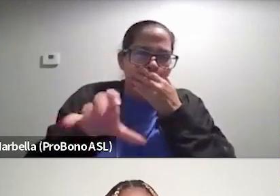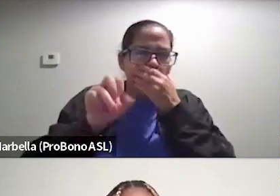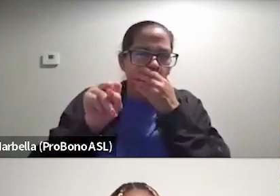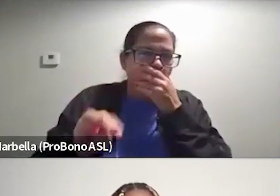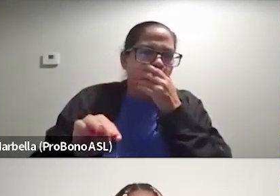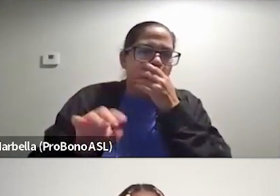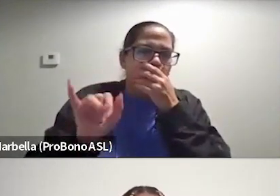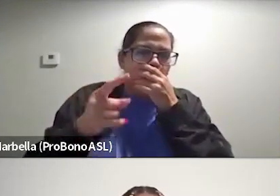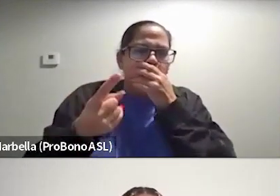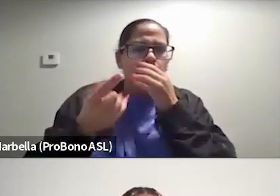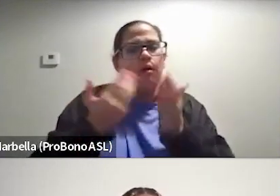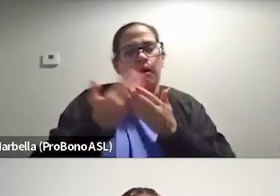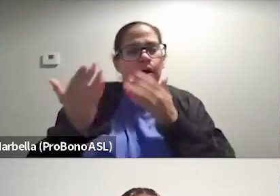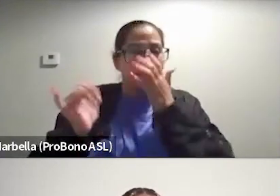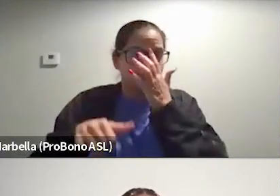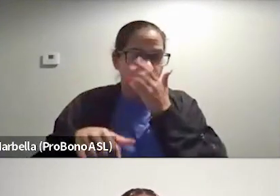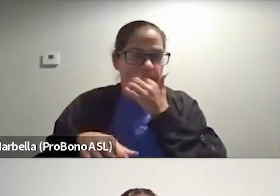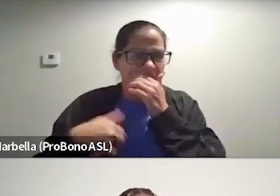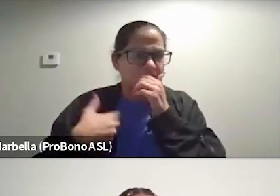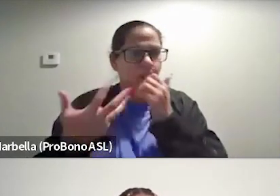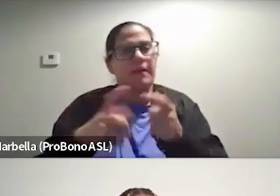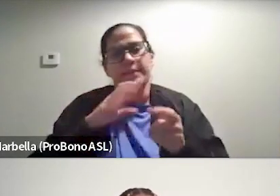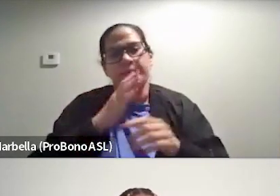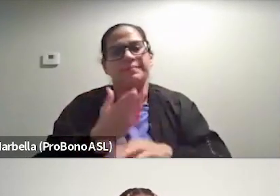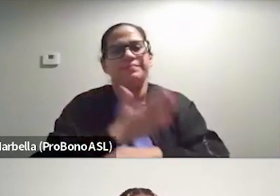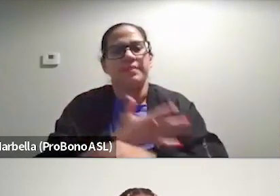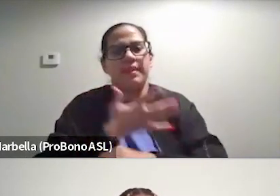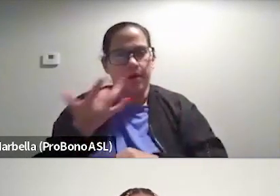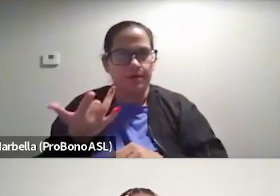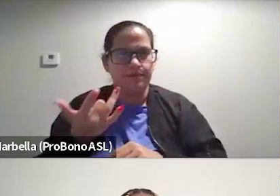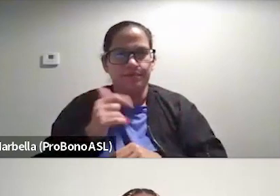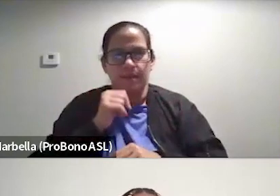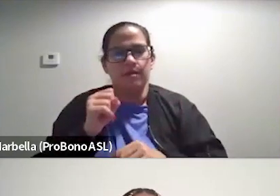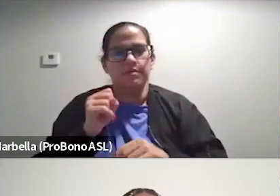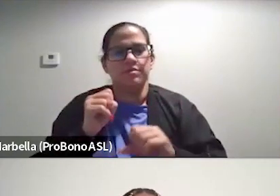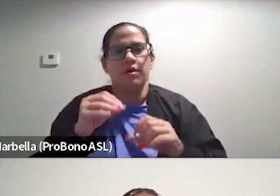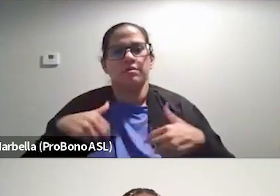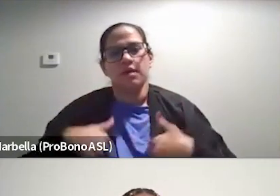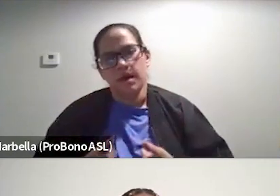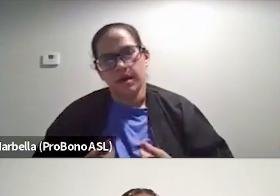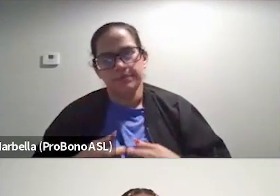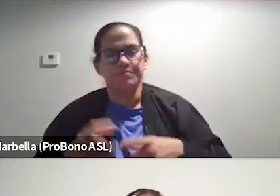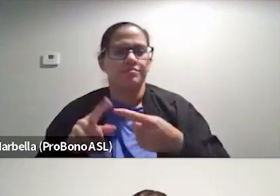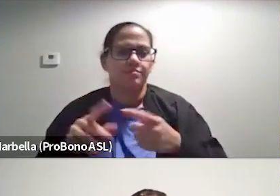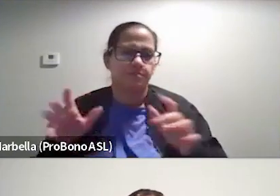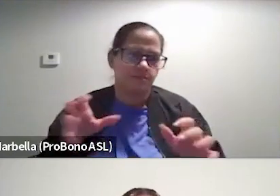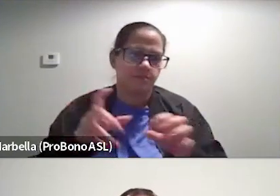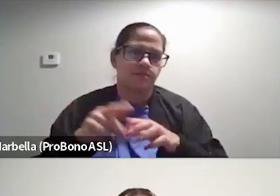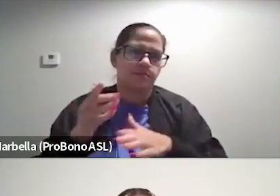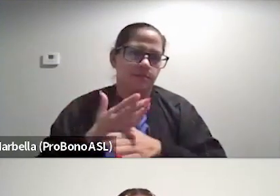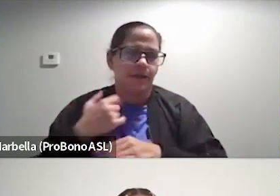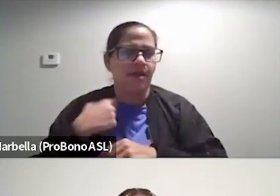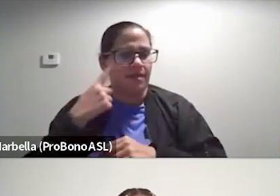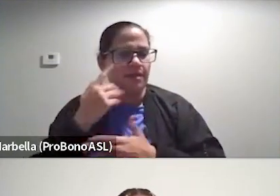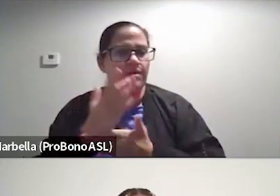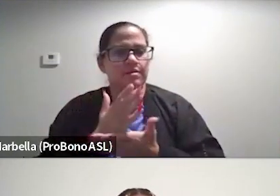one thing that I want to be better at and not be so exhausted in order to do and share, because I think there